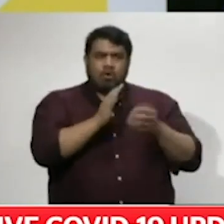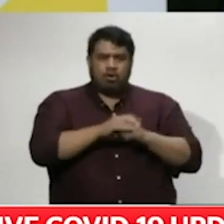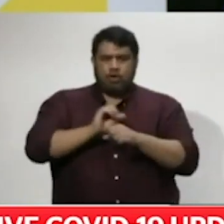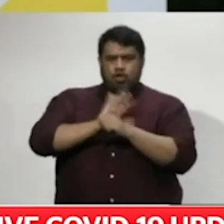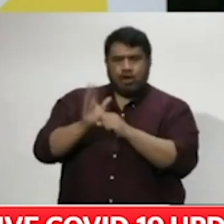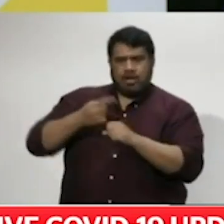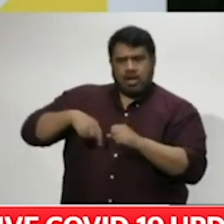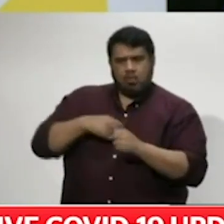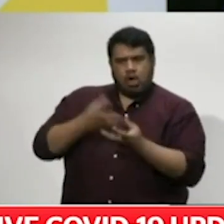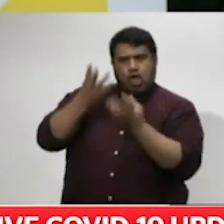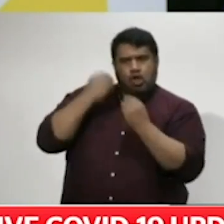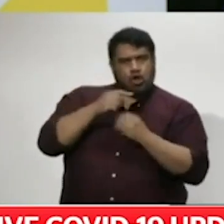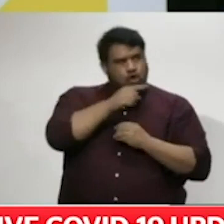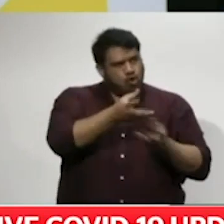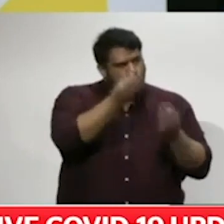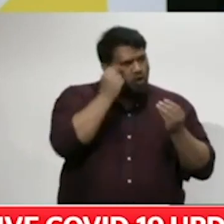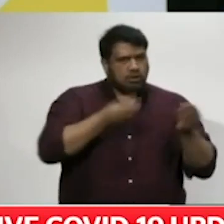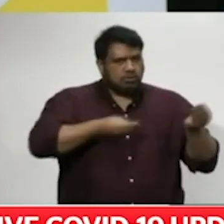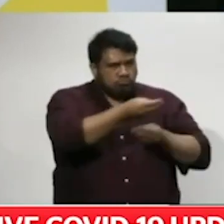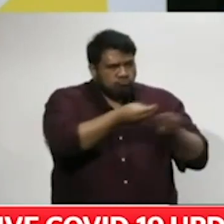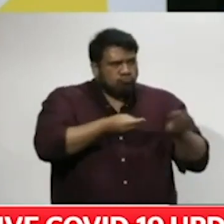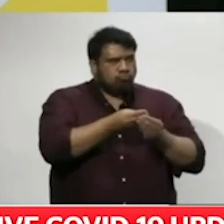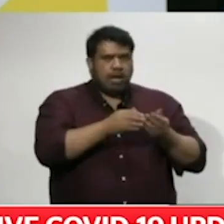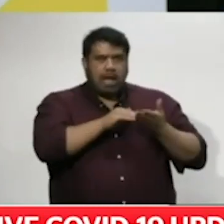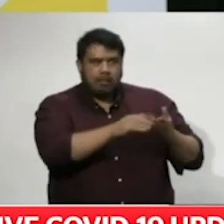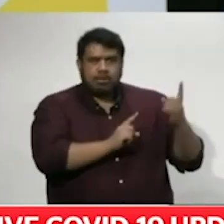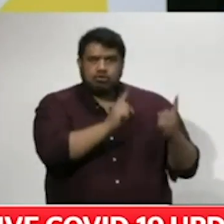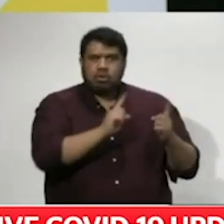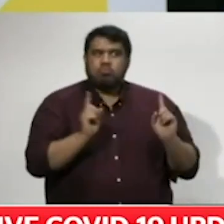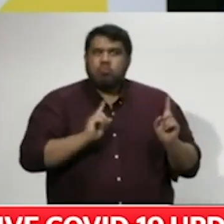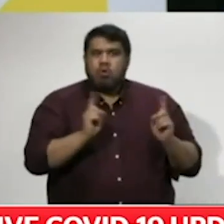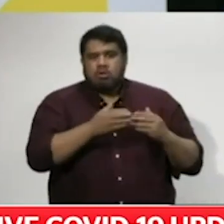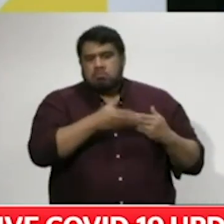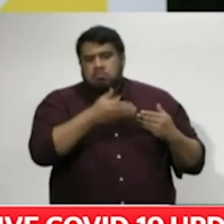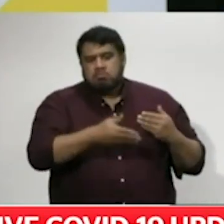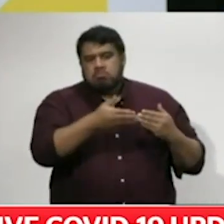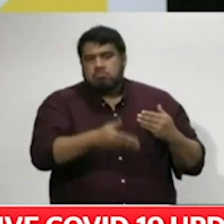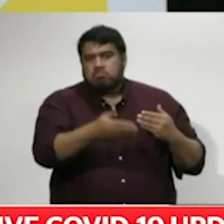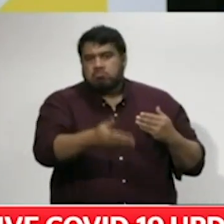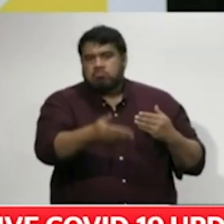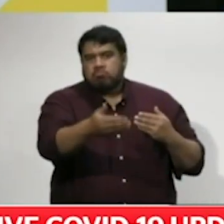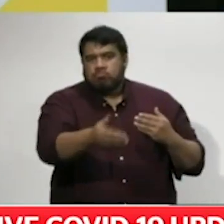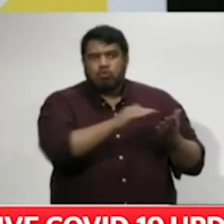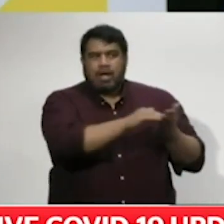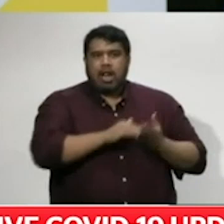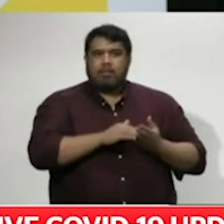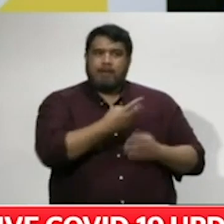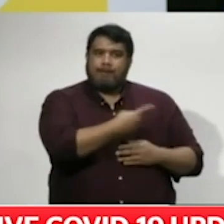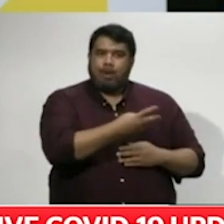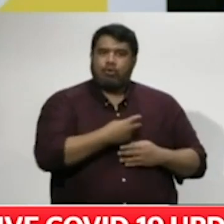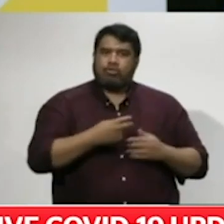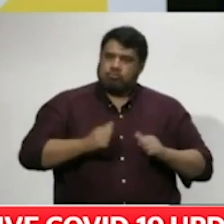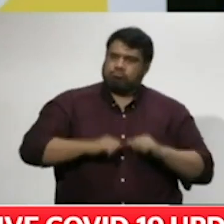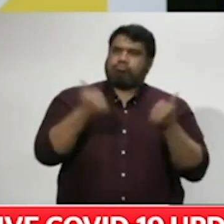learn from one another and how we might be able to work together as we recover from this pandemic. The